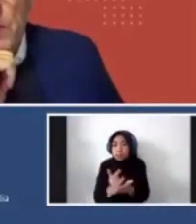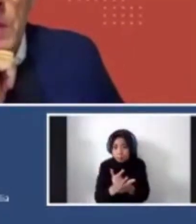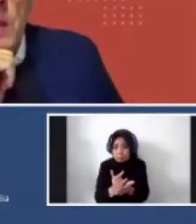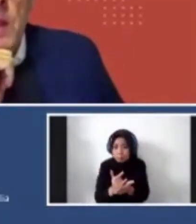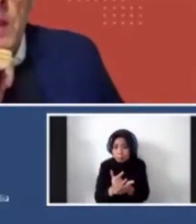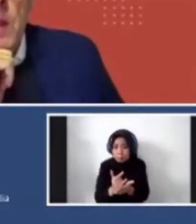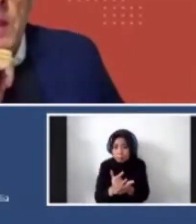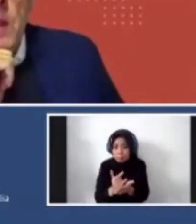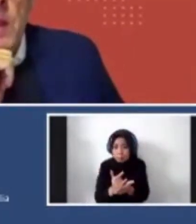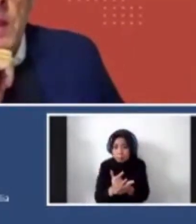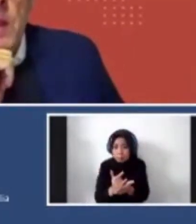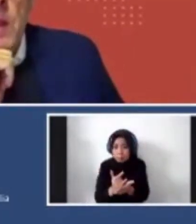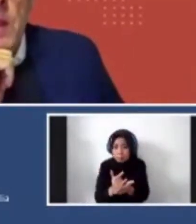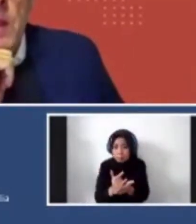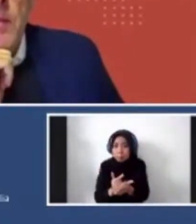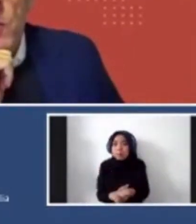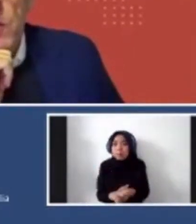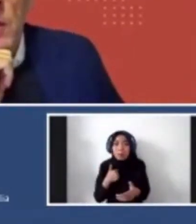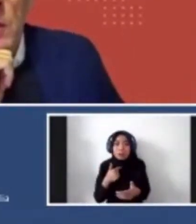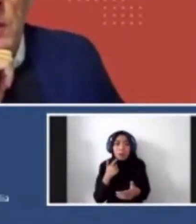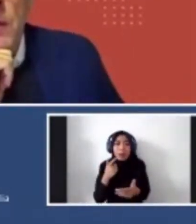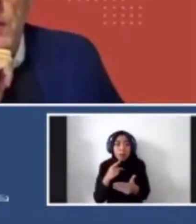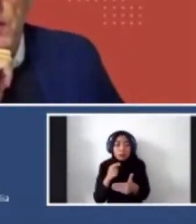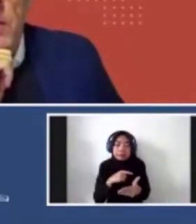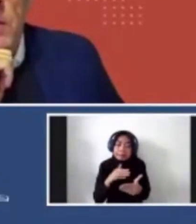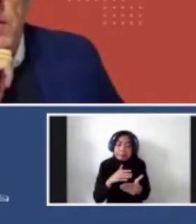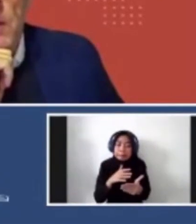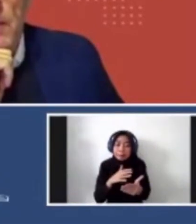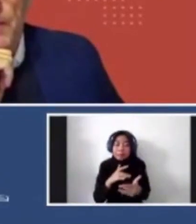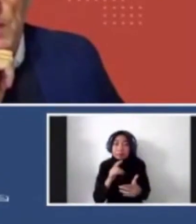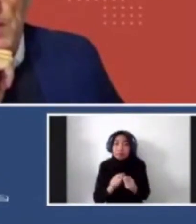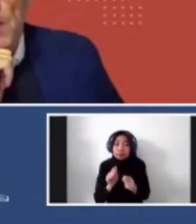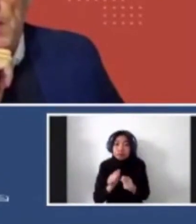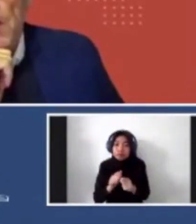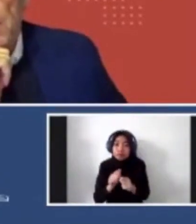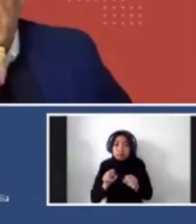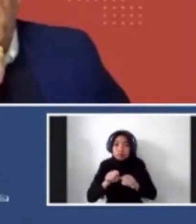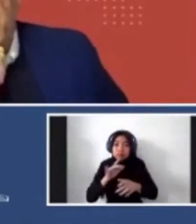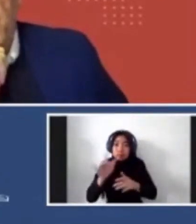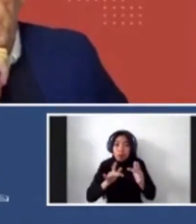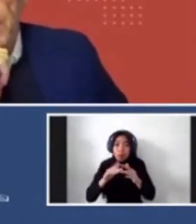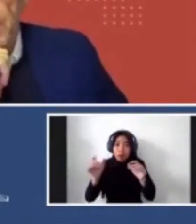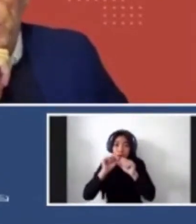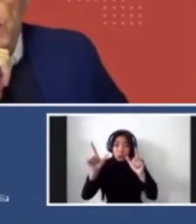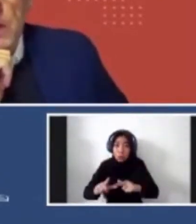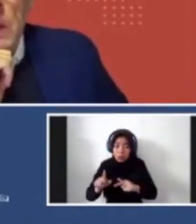things is, um, the speculative projects we do only online, they don't exist, um,